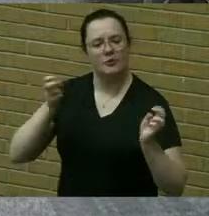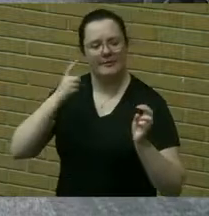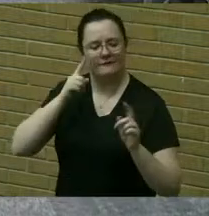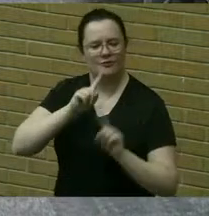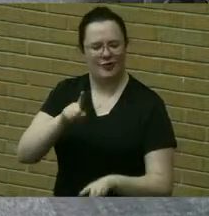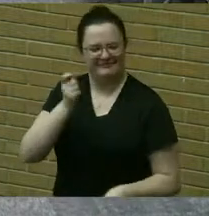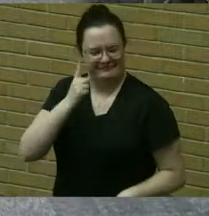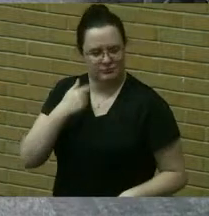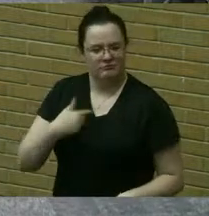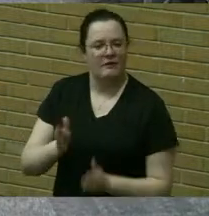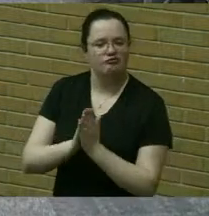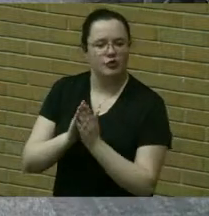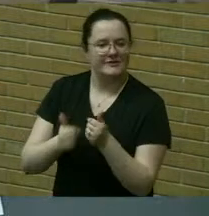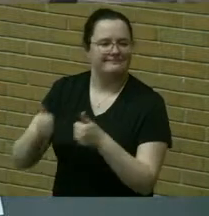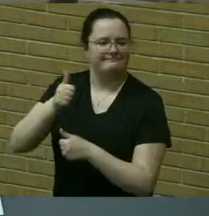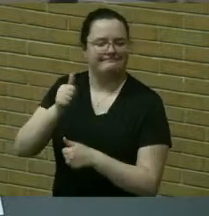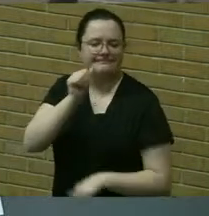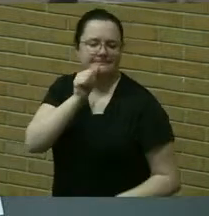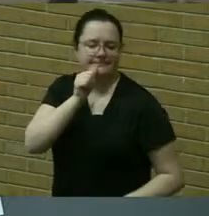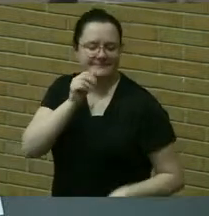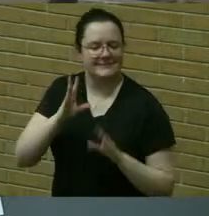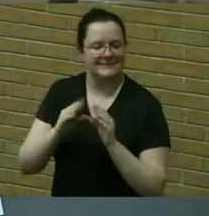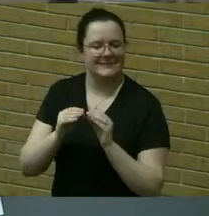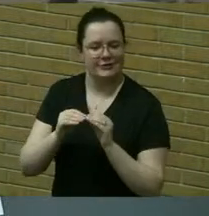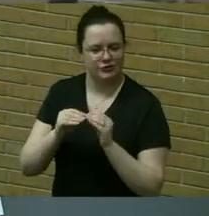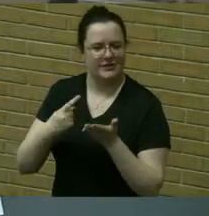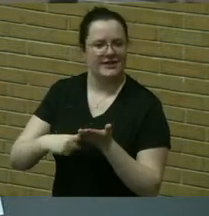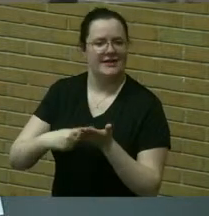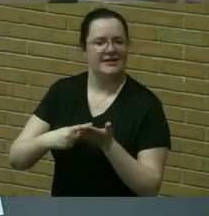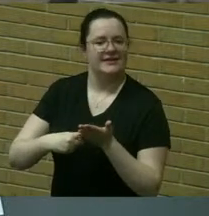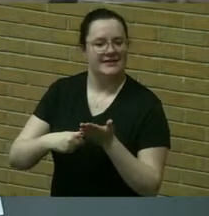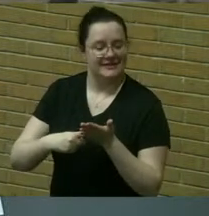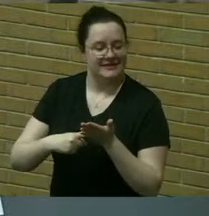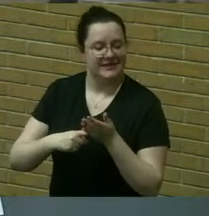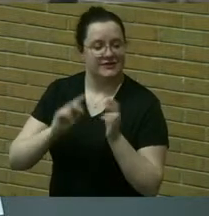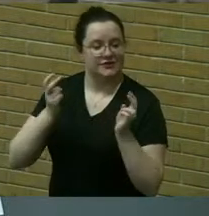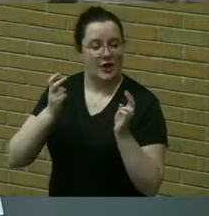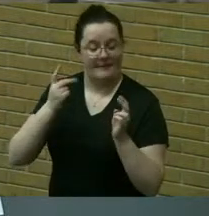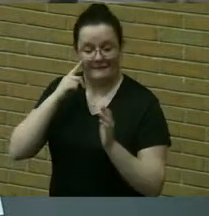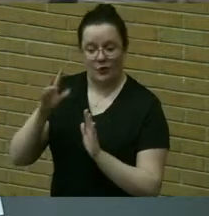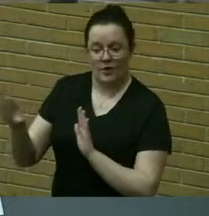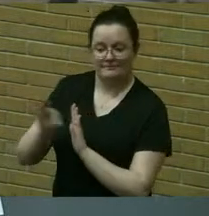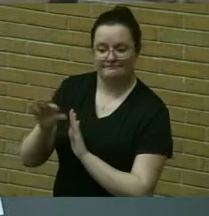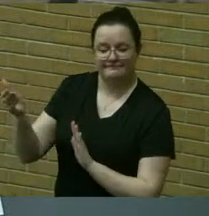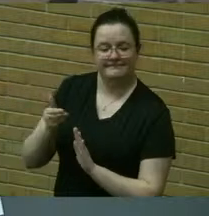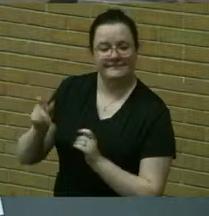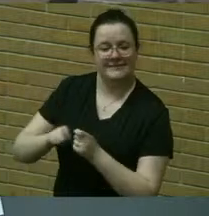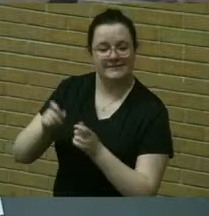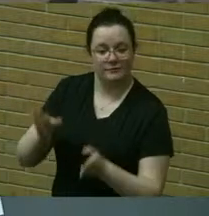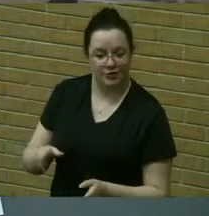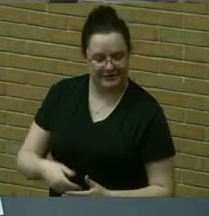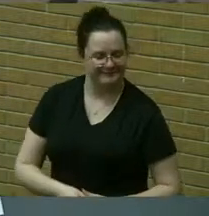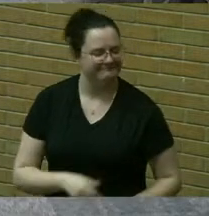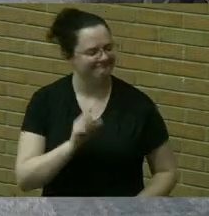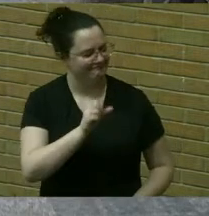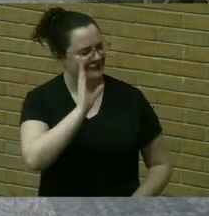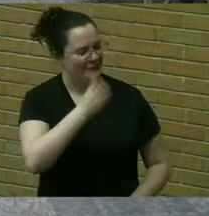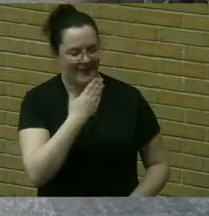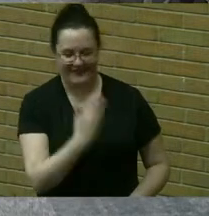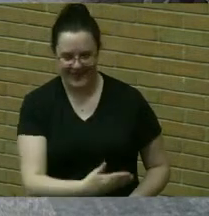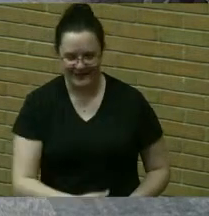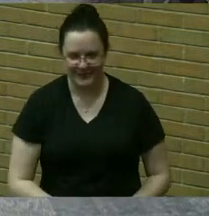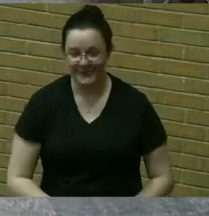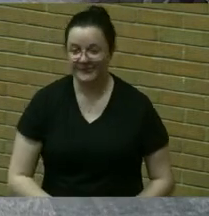would request an executive session to discuss a matter leading to the appointment of a particular person will do thank you very much